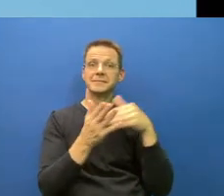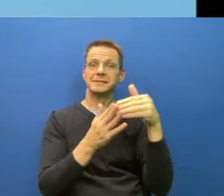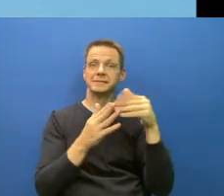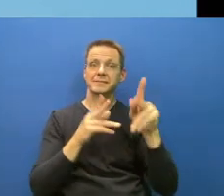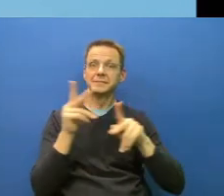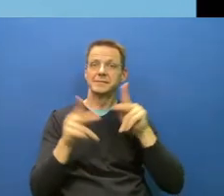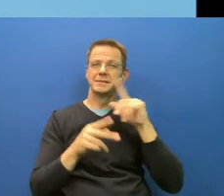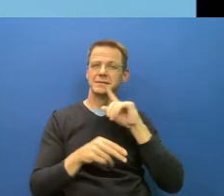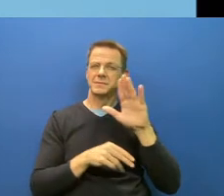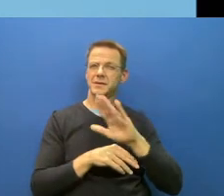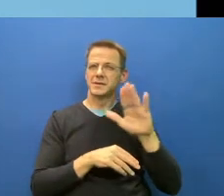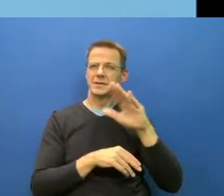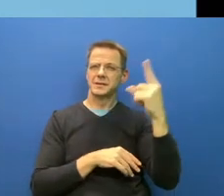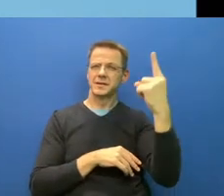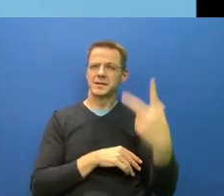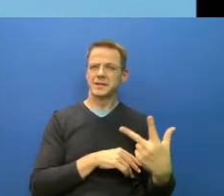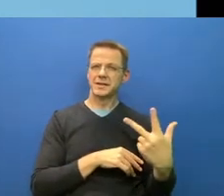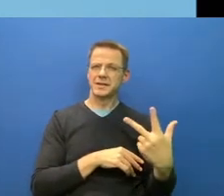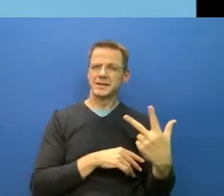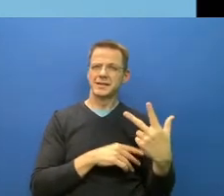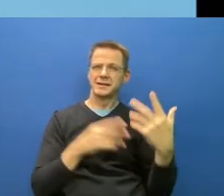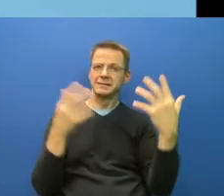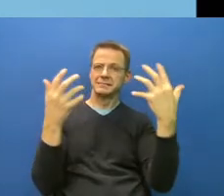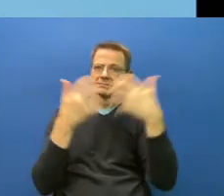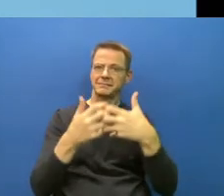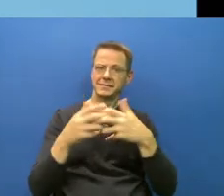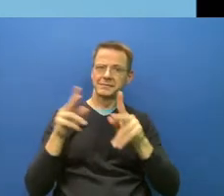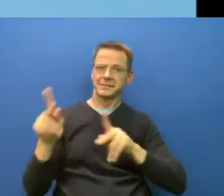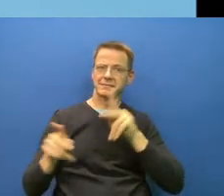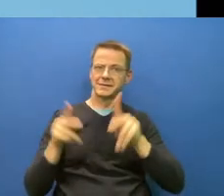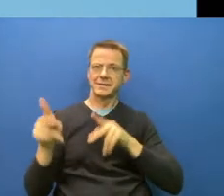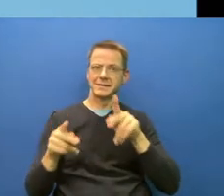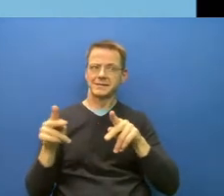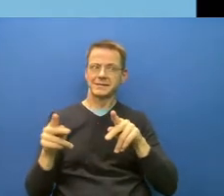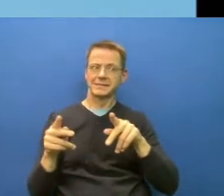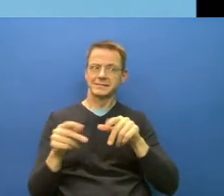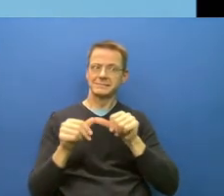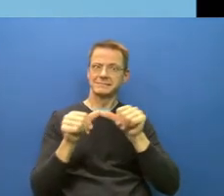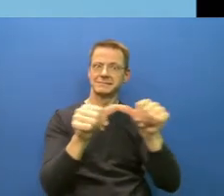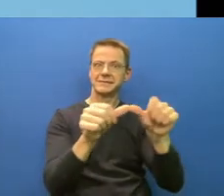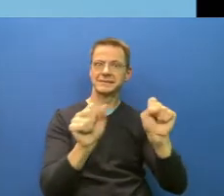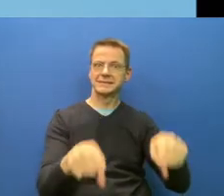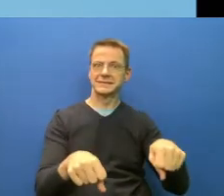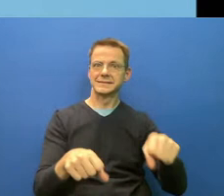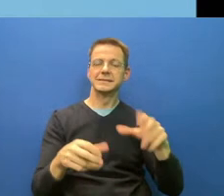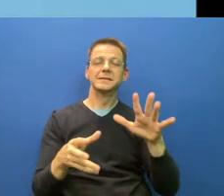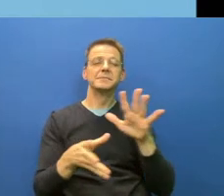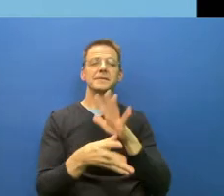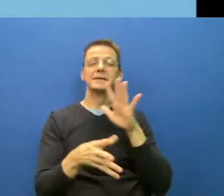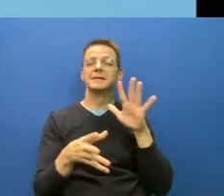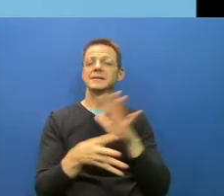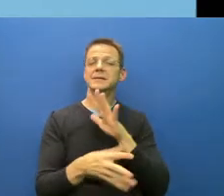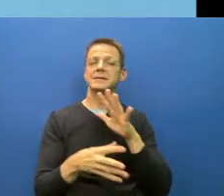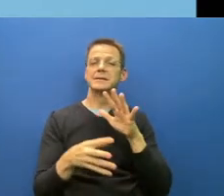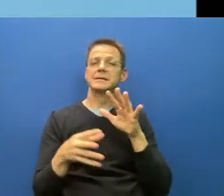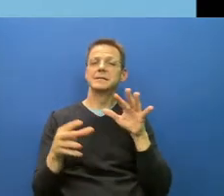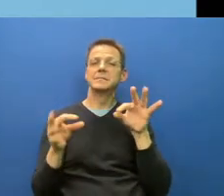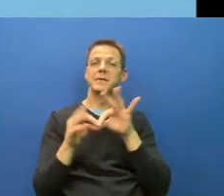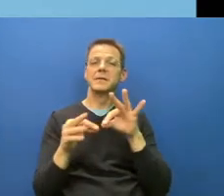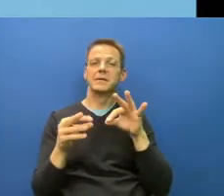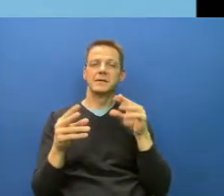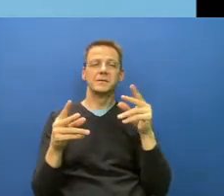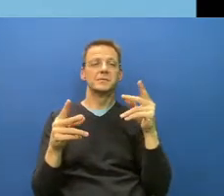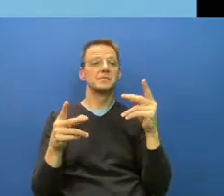So priority should be for high risk people and people for high risk for infection and transmission. So all the essential workers,